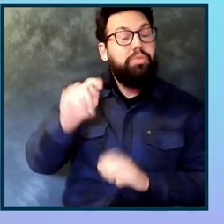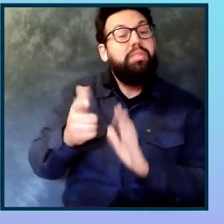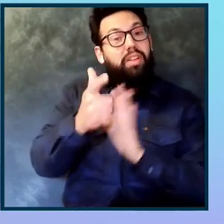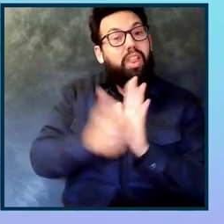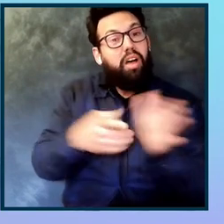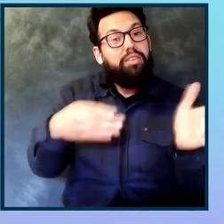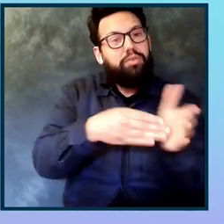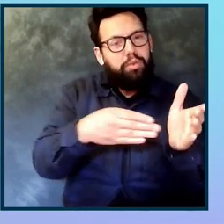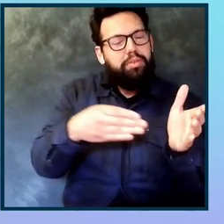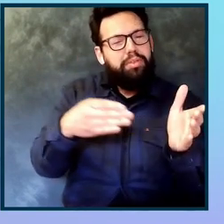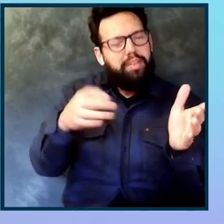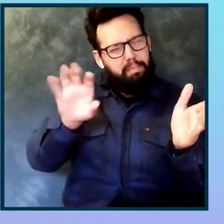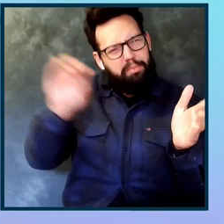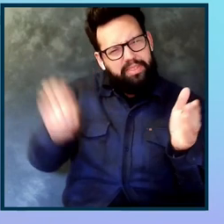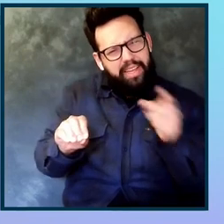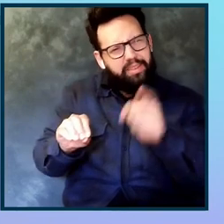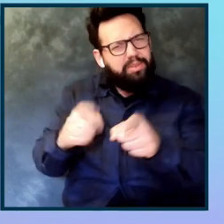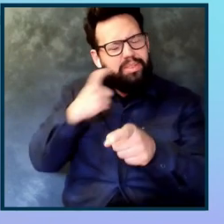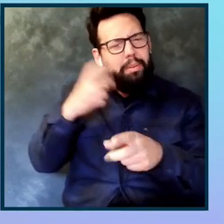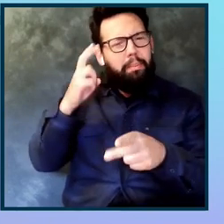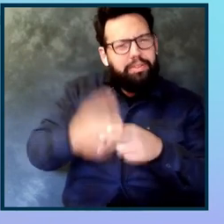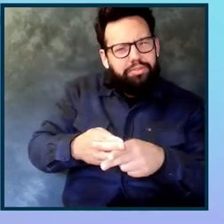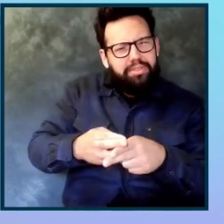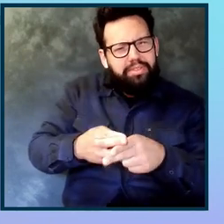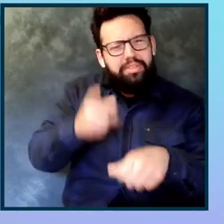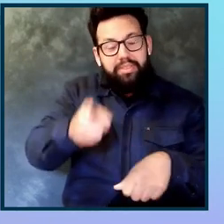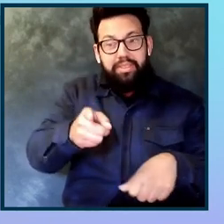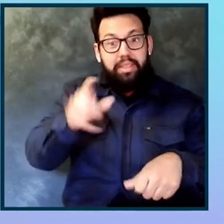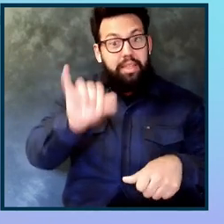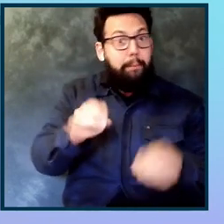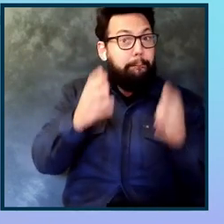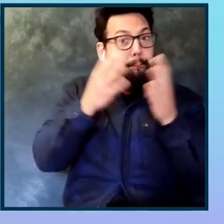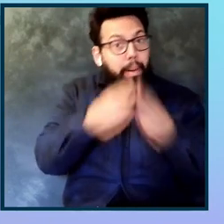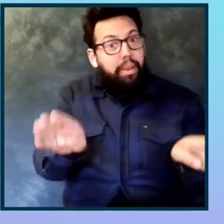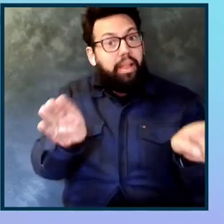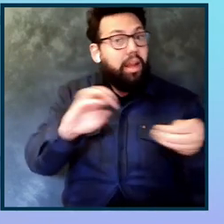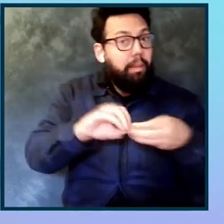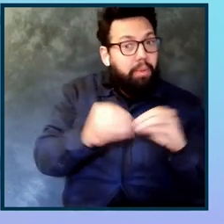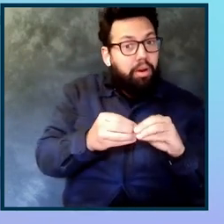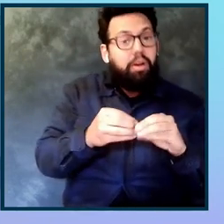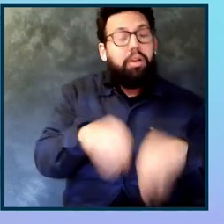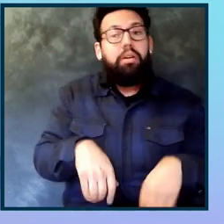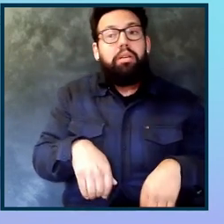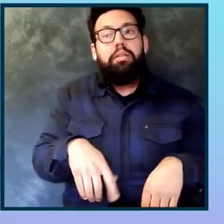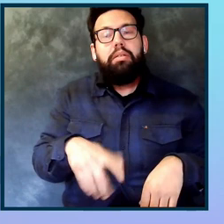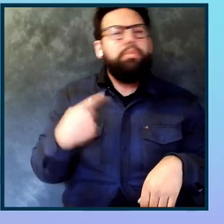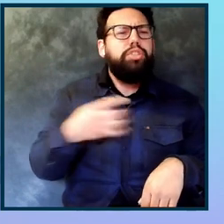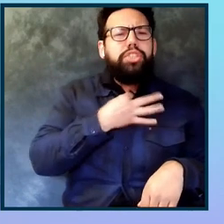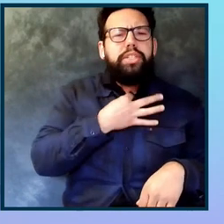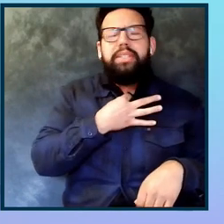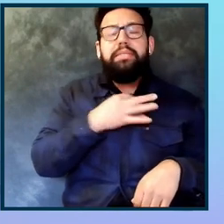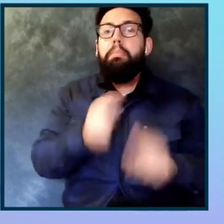If it's public knowledge out there, what percentage are websites versus mobile?